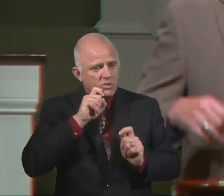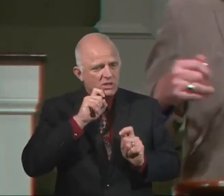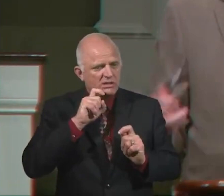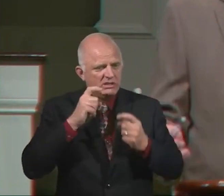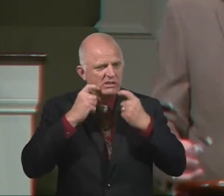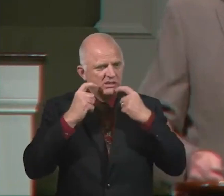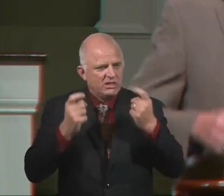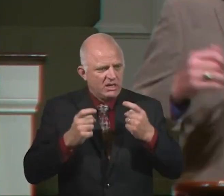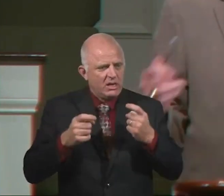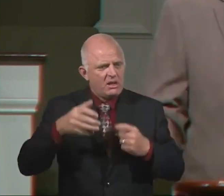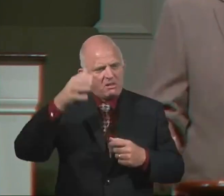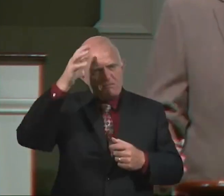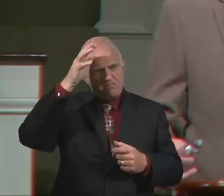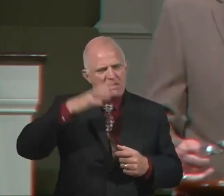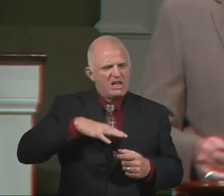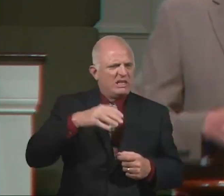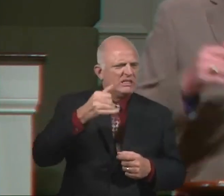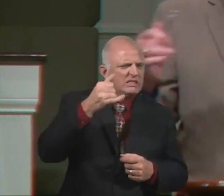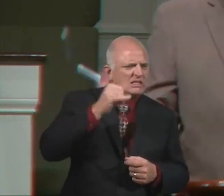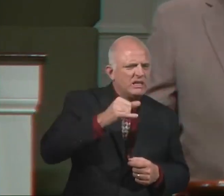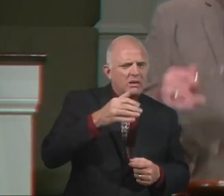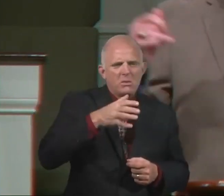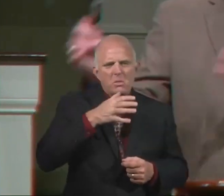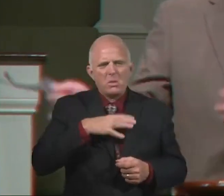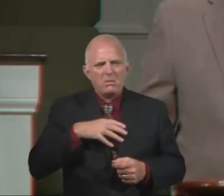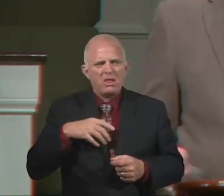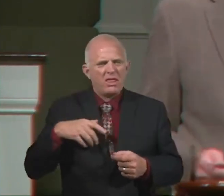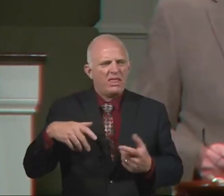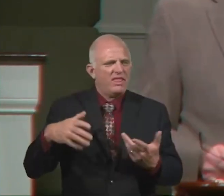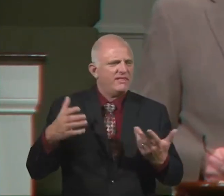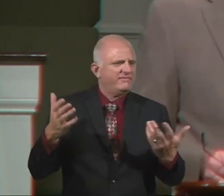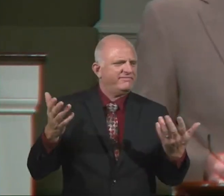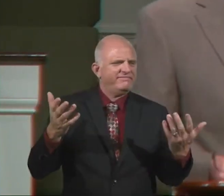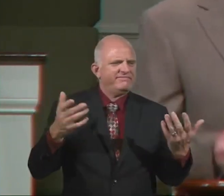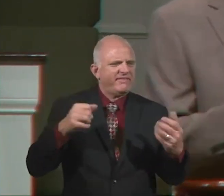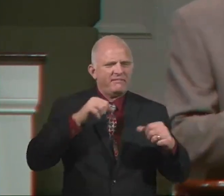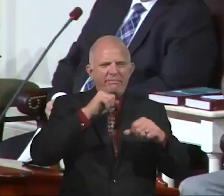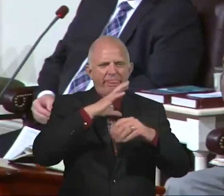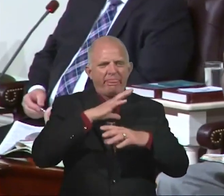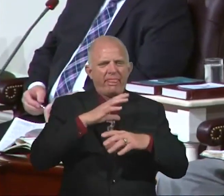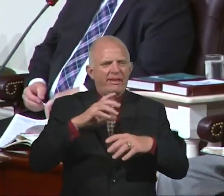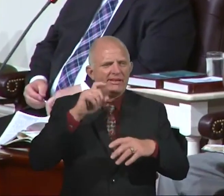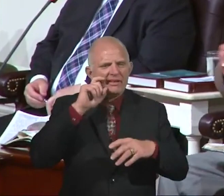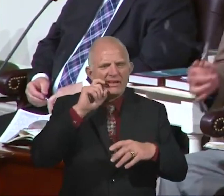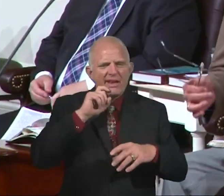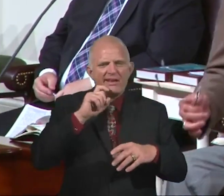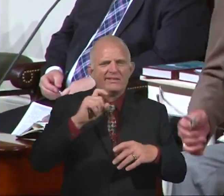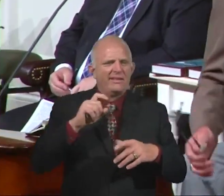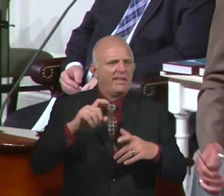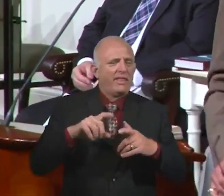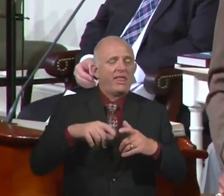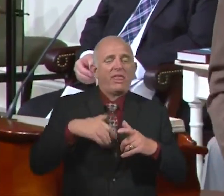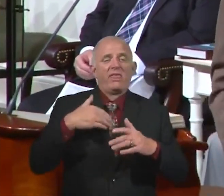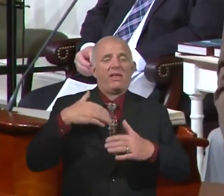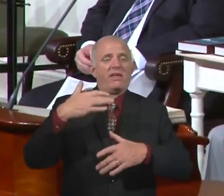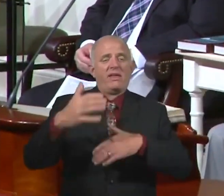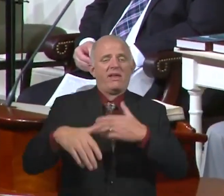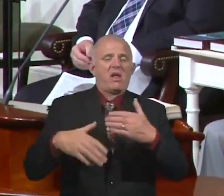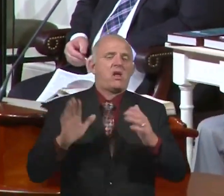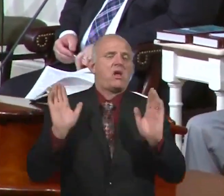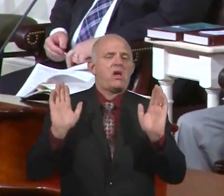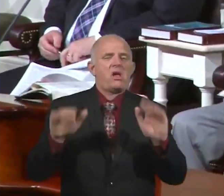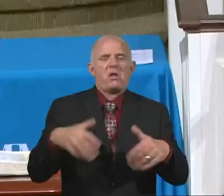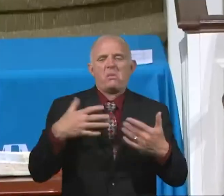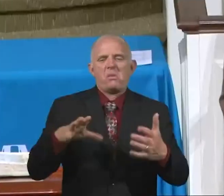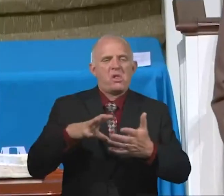Men, silly women laden with sins and going to an immoral state and then ever learning and never able to come to the knowledge of the